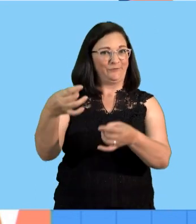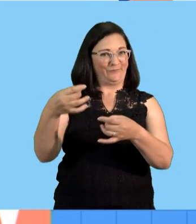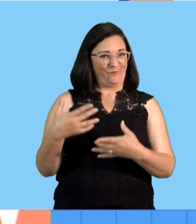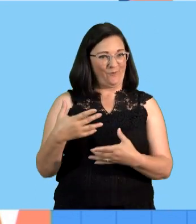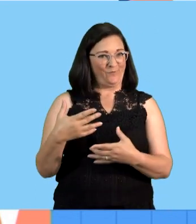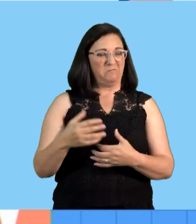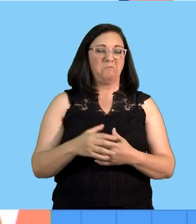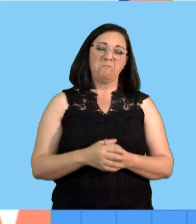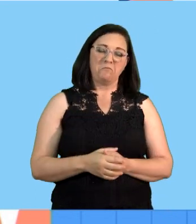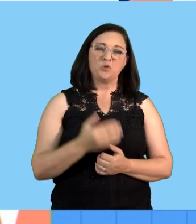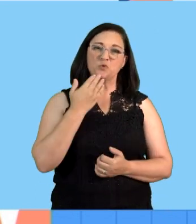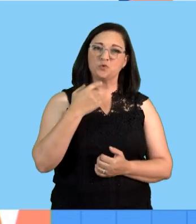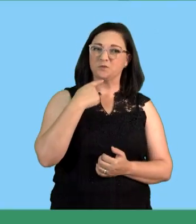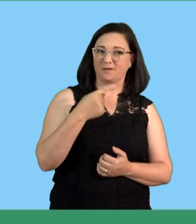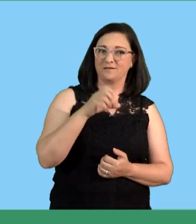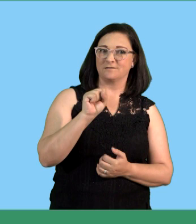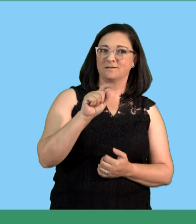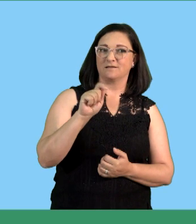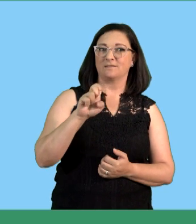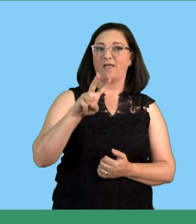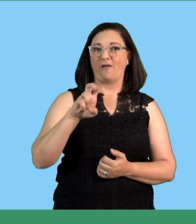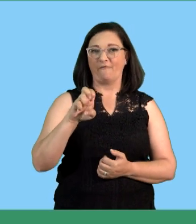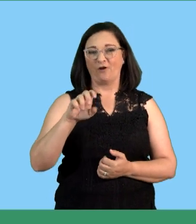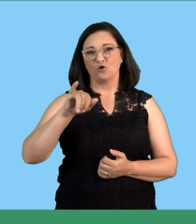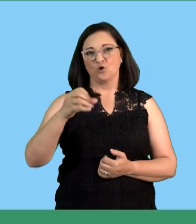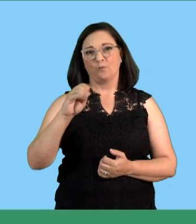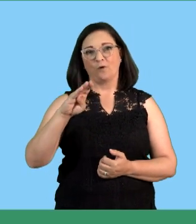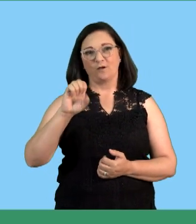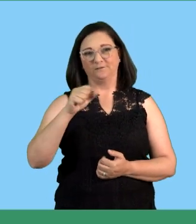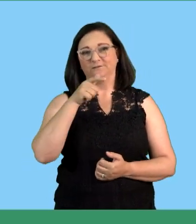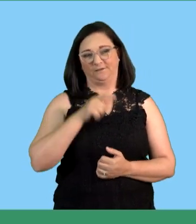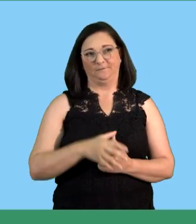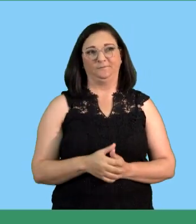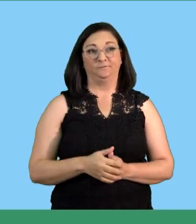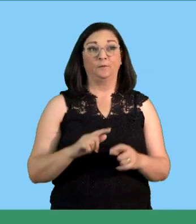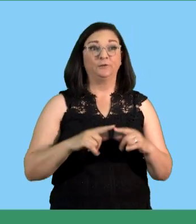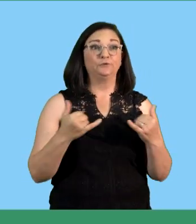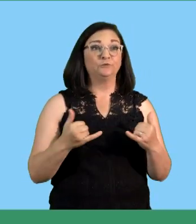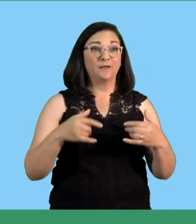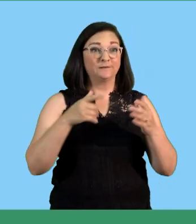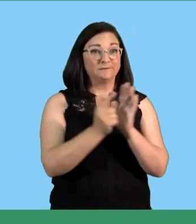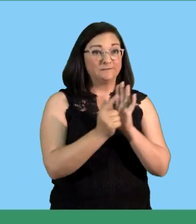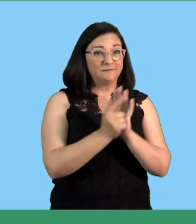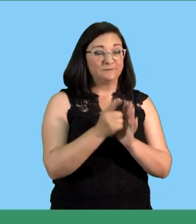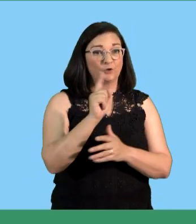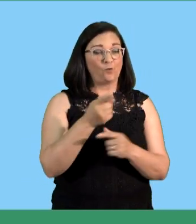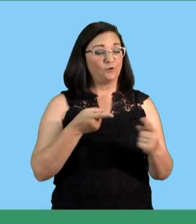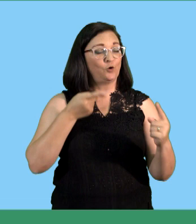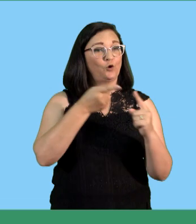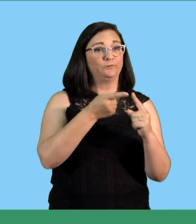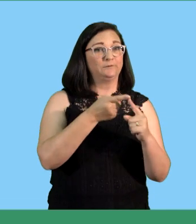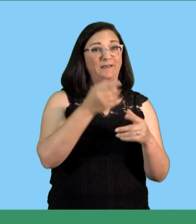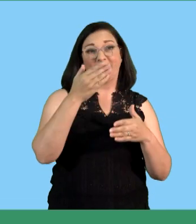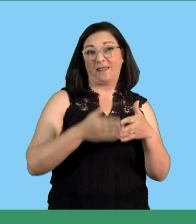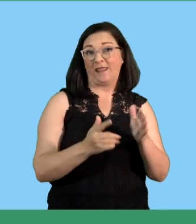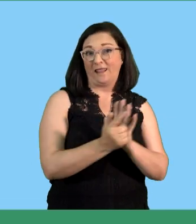this is a quote from Steve Jobs so in this lesson we'll be focusing on the following lesson objectives at the